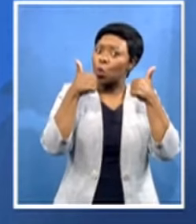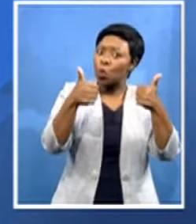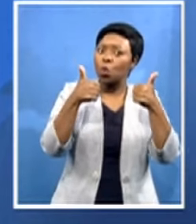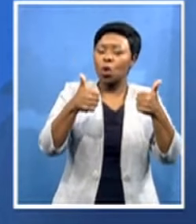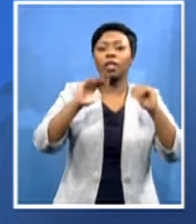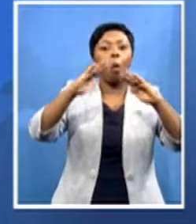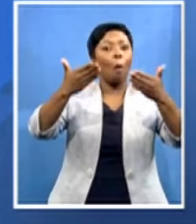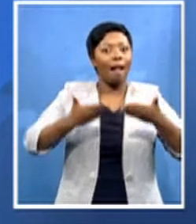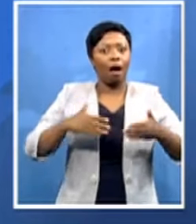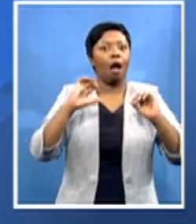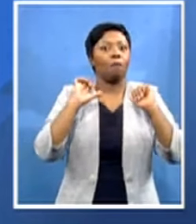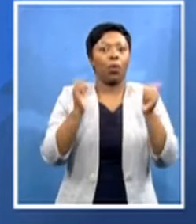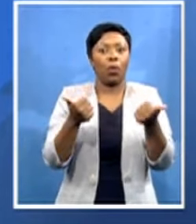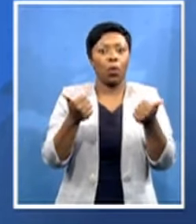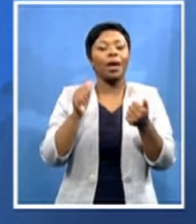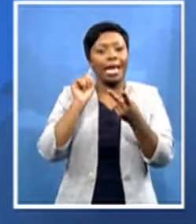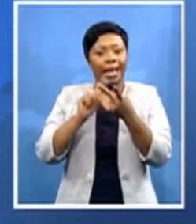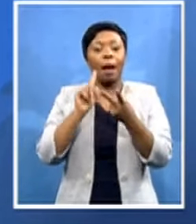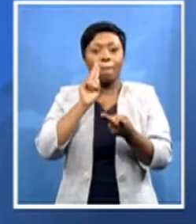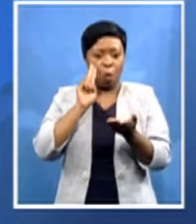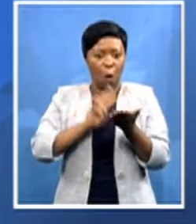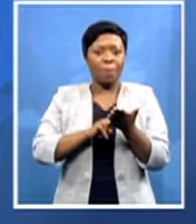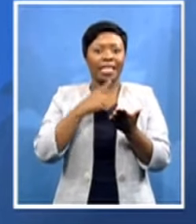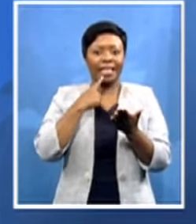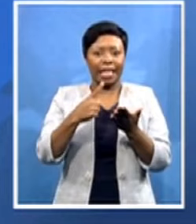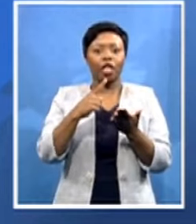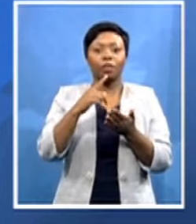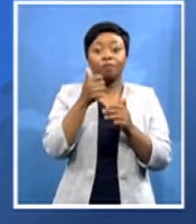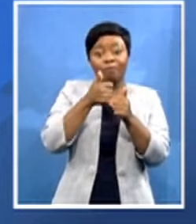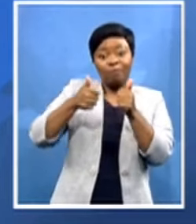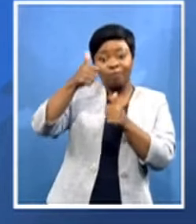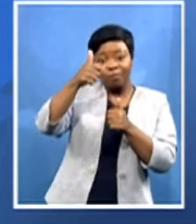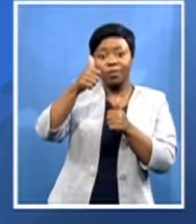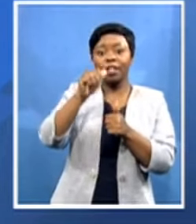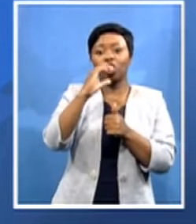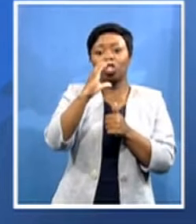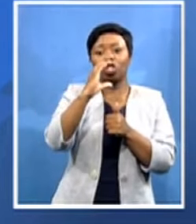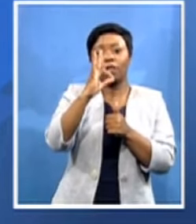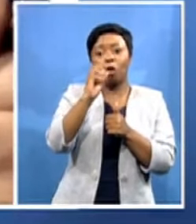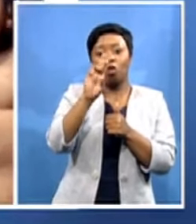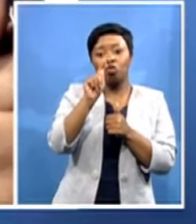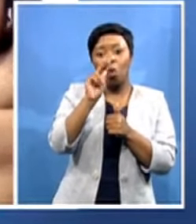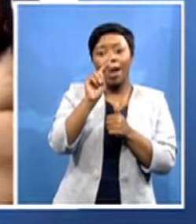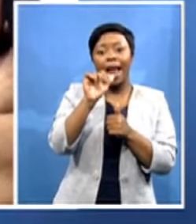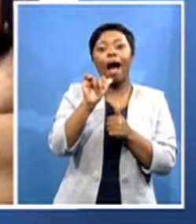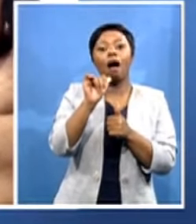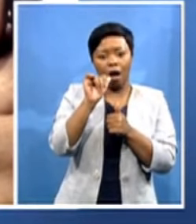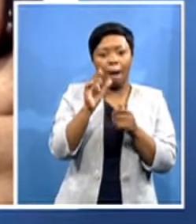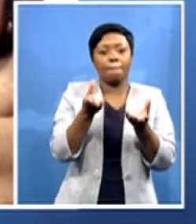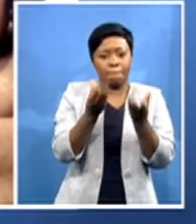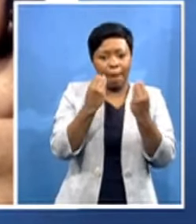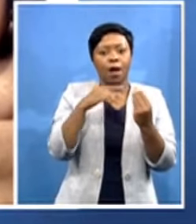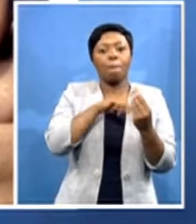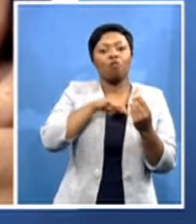promised that chief charumbira may attack this presidency of park you're mentioning a very important